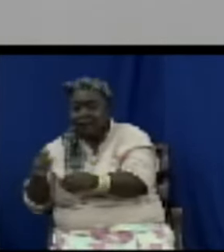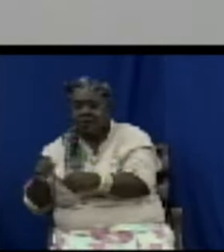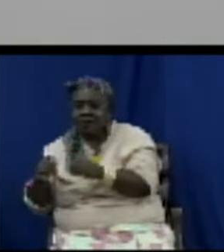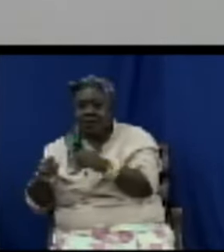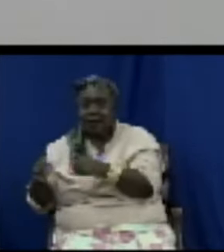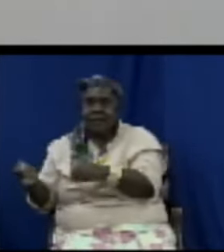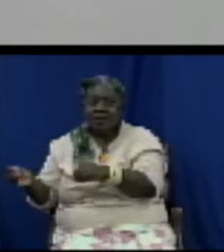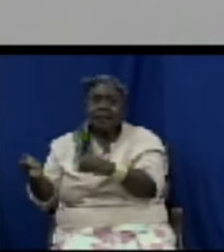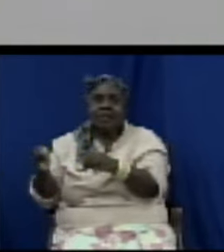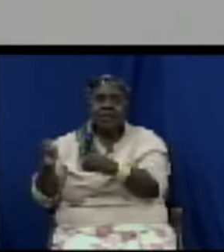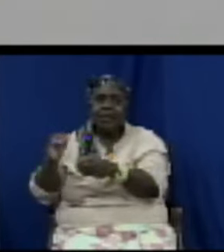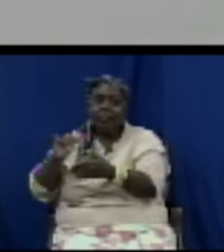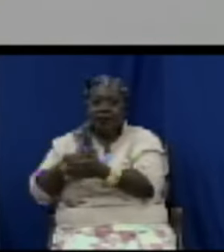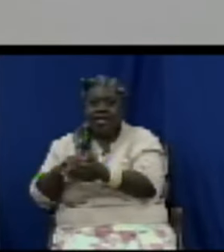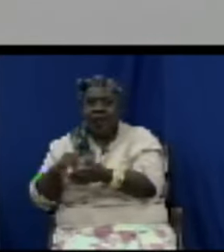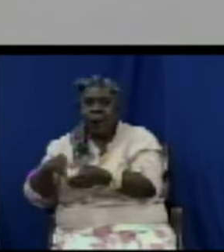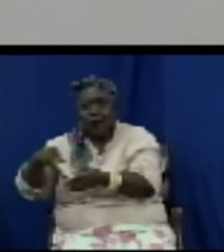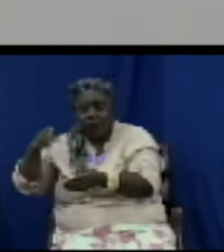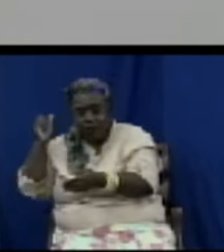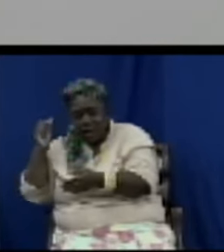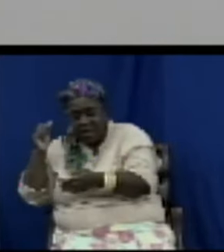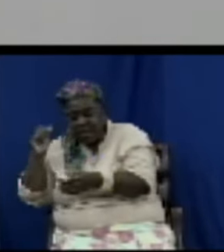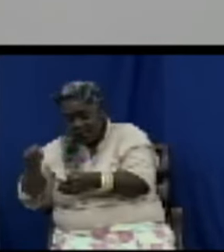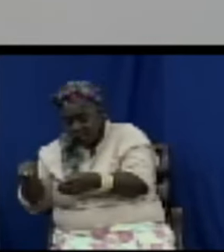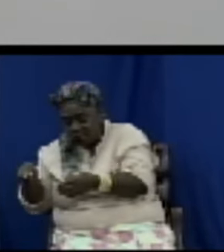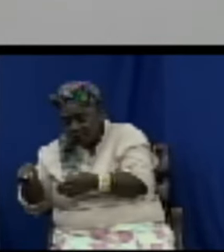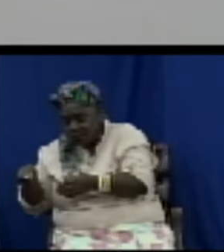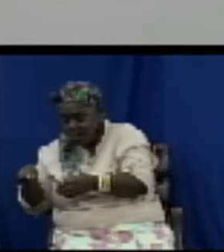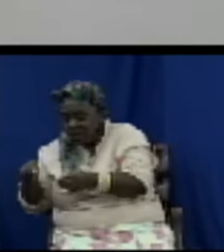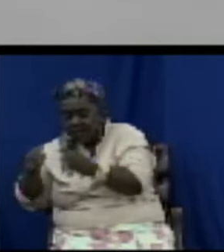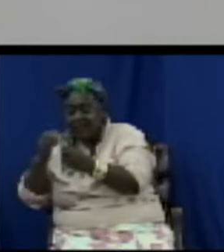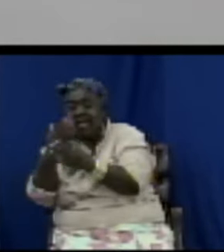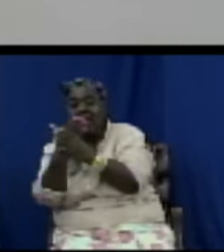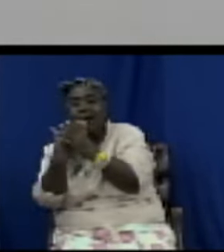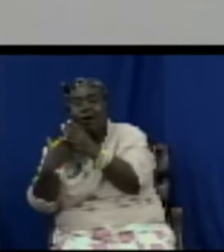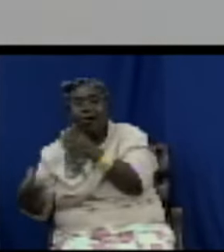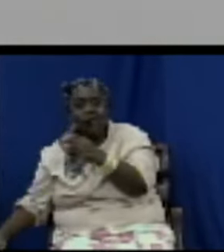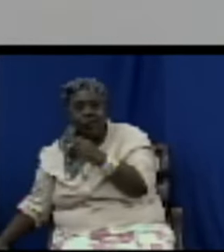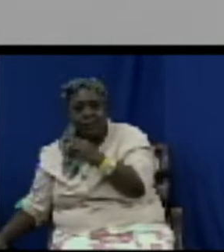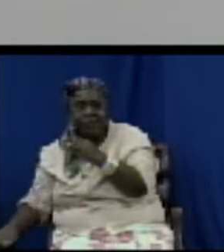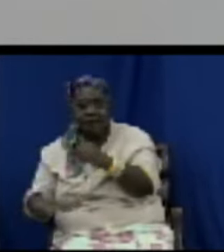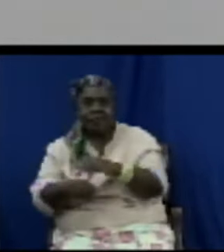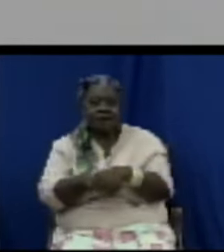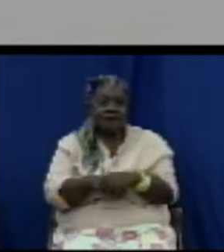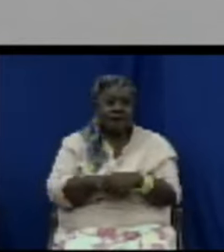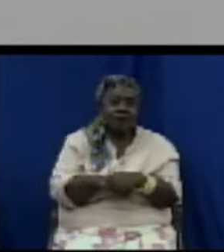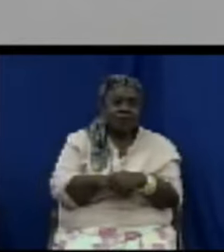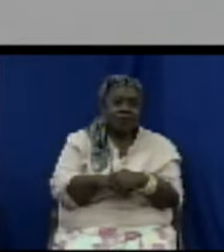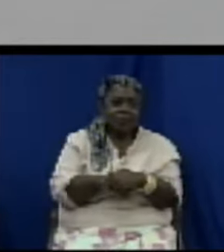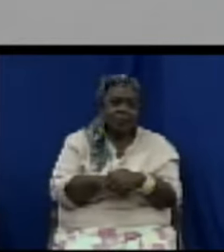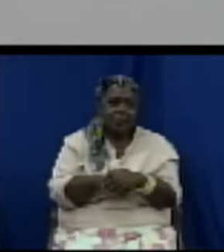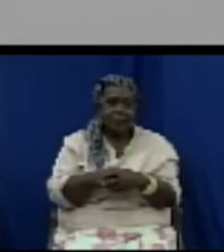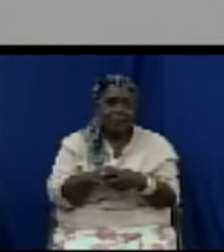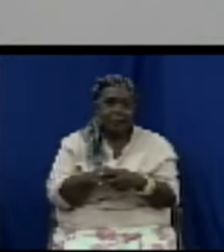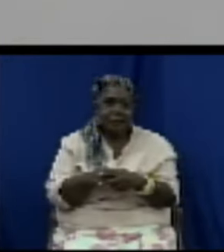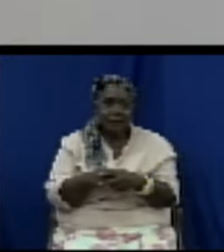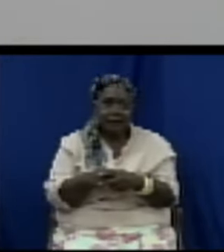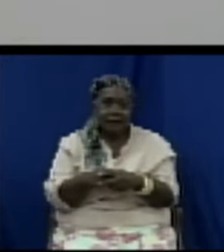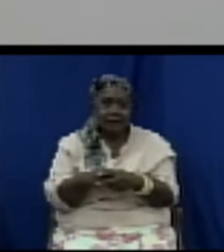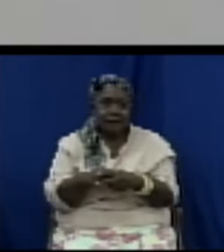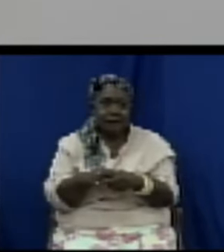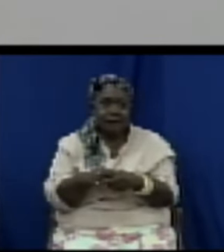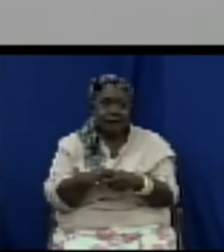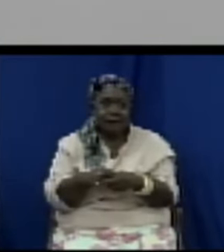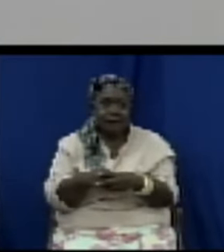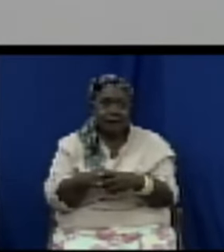spent an entire day in someone's warehouse defrosting went to the landfill tumble up with the garbage picked out and then